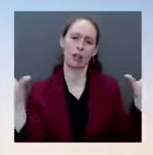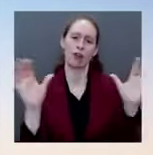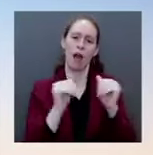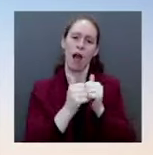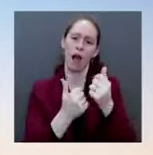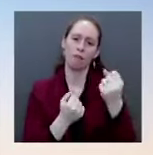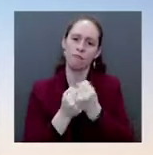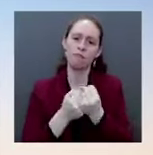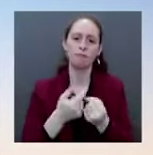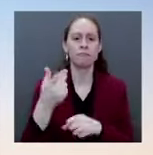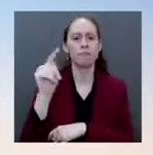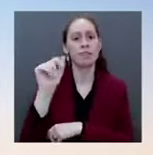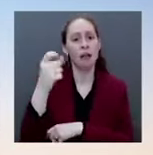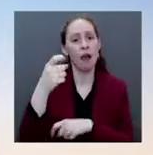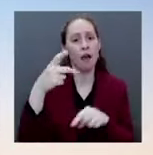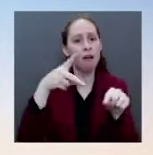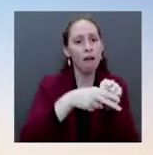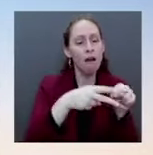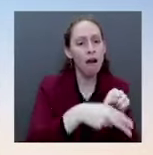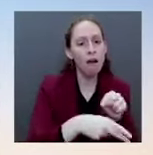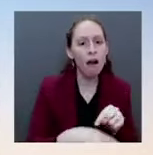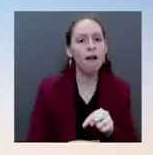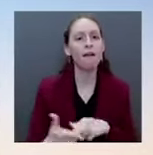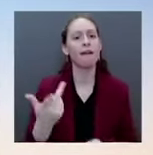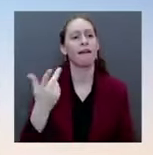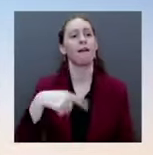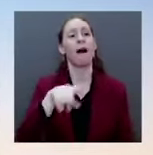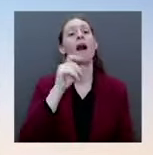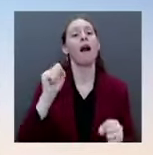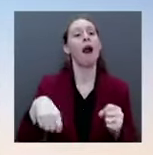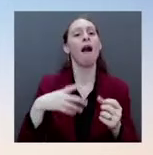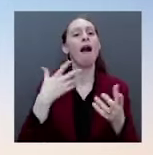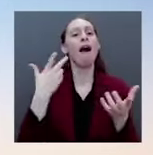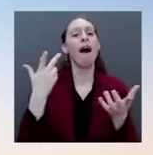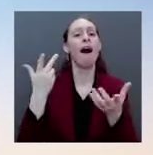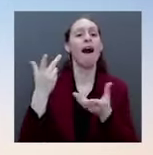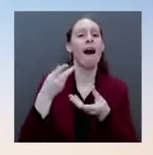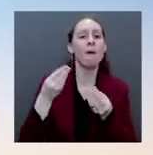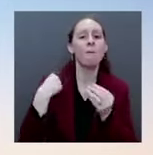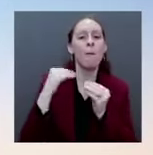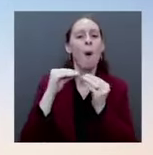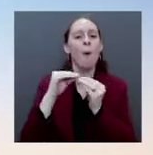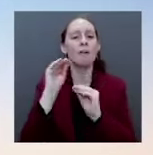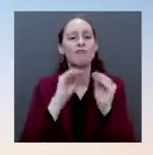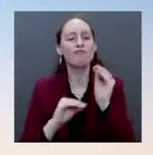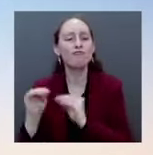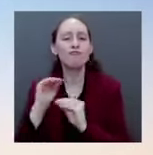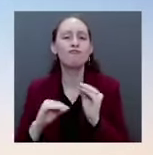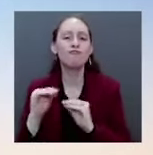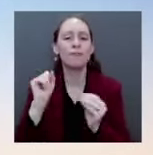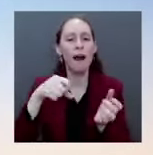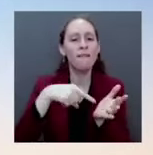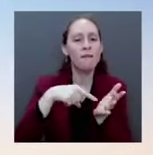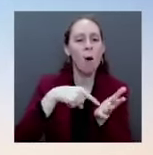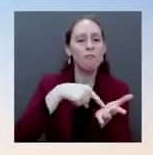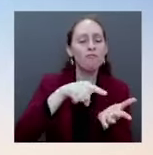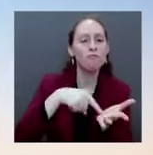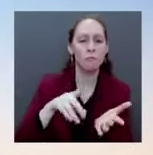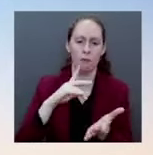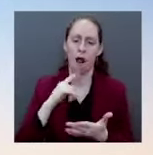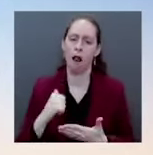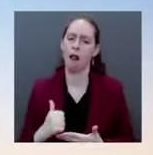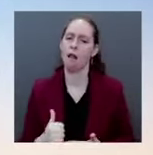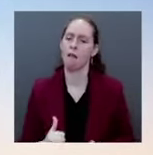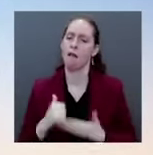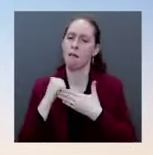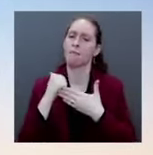then reducing other of their most salient costs. So for a lot of the families that you're talking about, if they only had to pay 7 percent of their income in child care, that